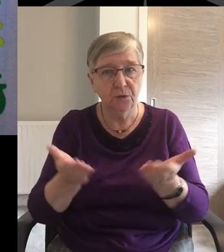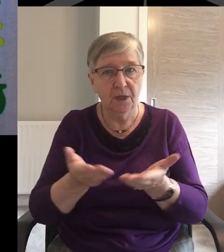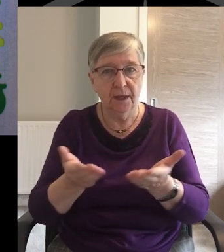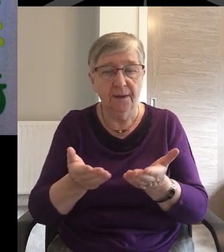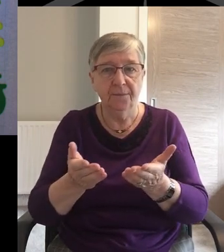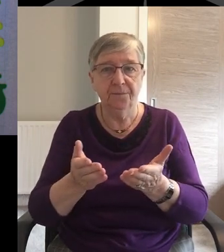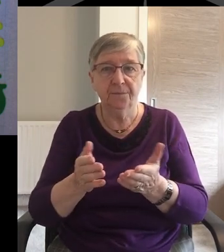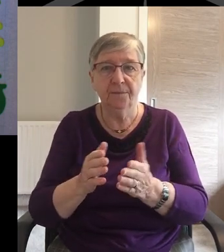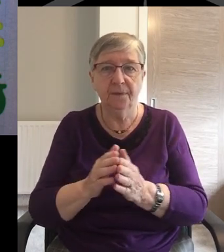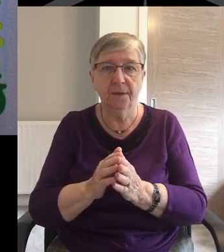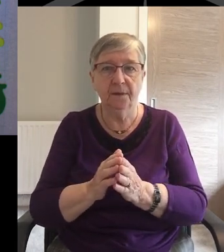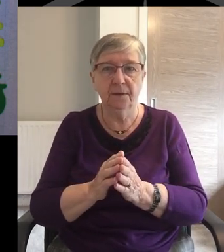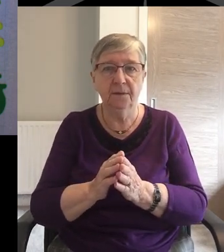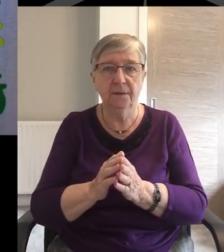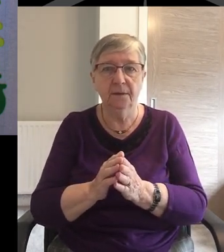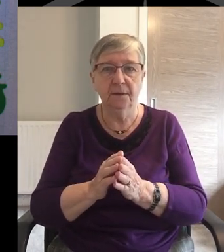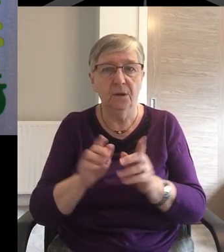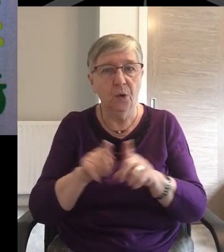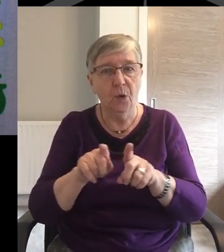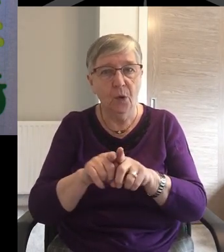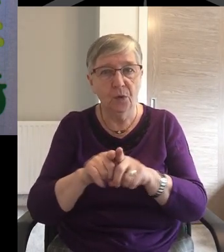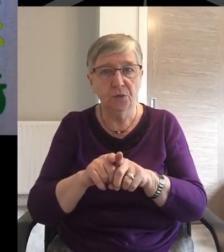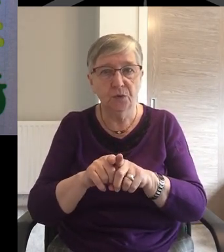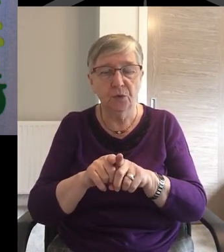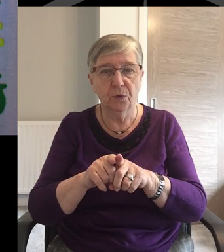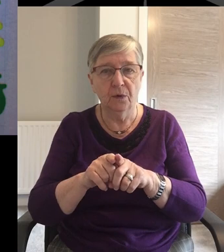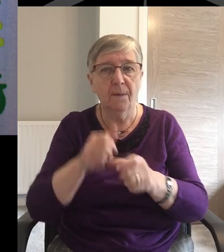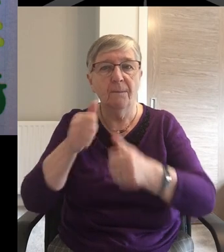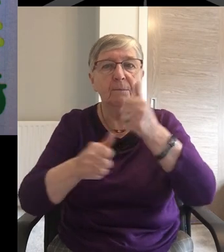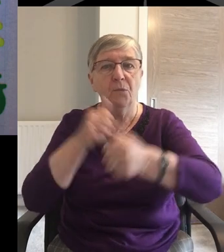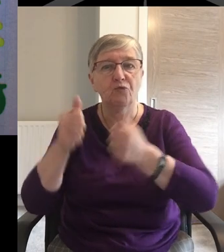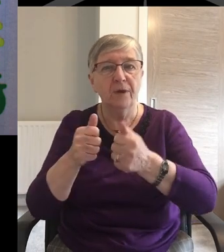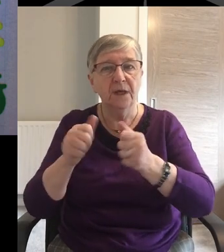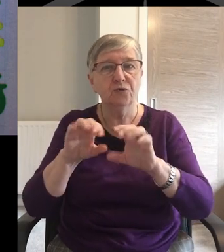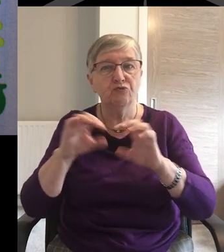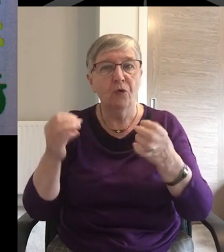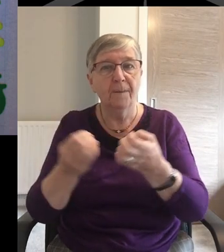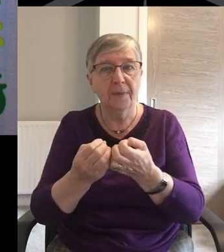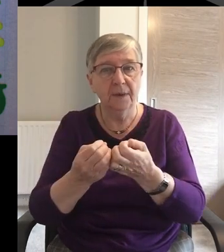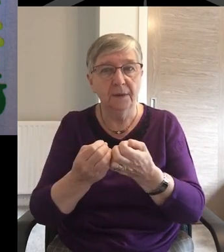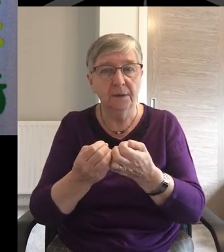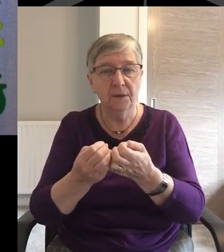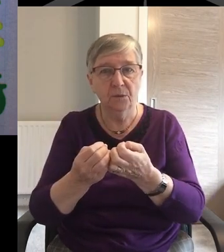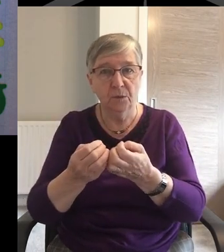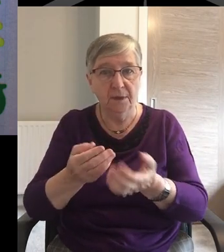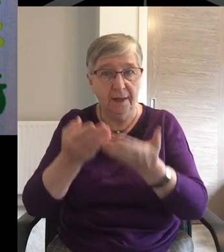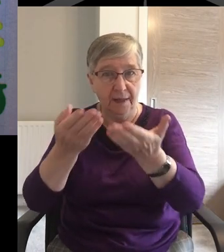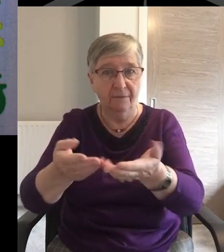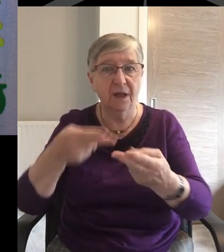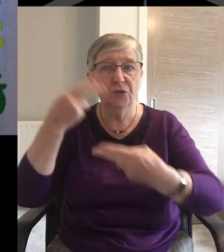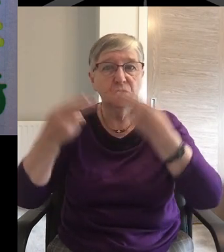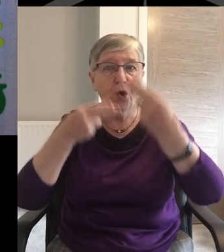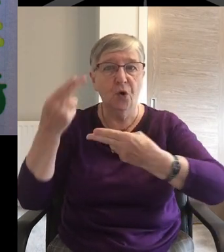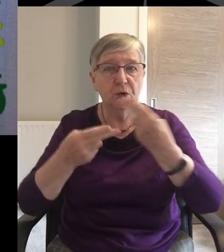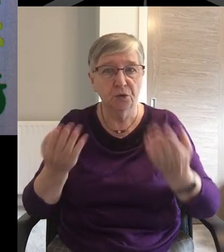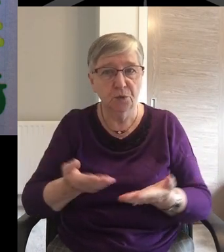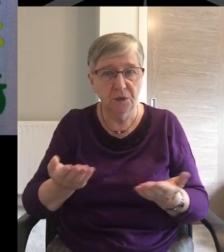also by the Praise Band who are providing the music for today's service.